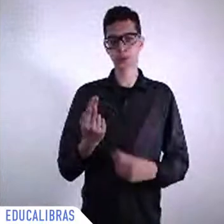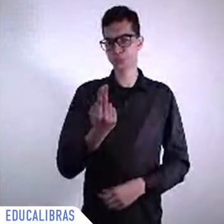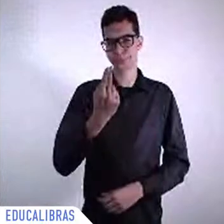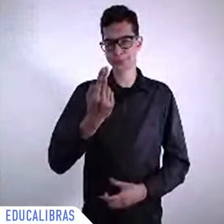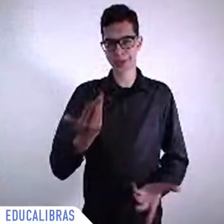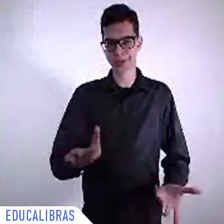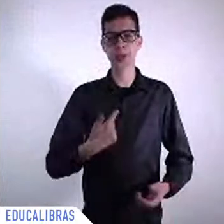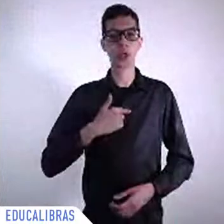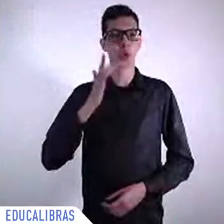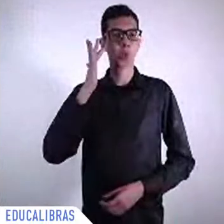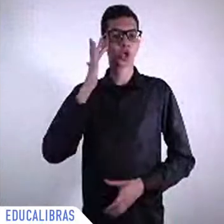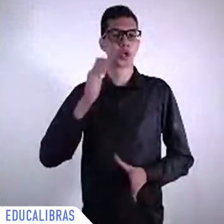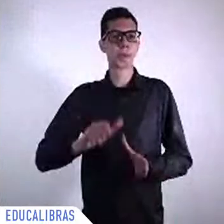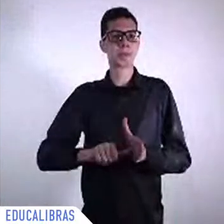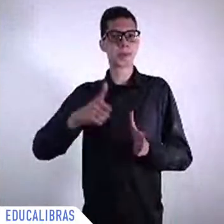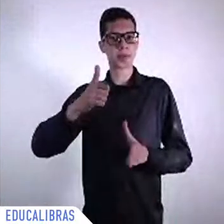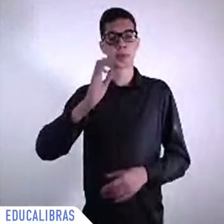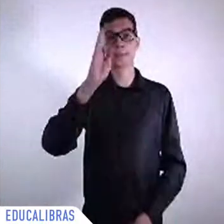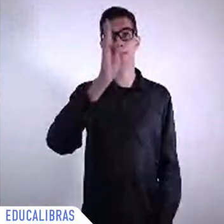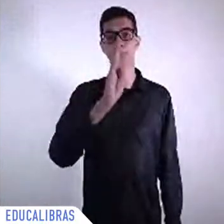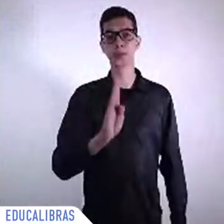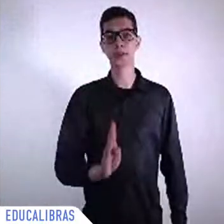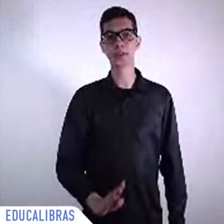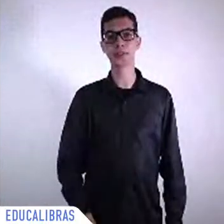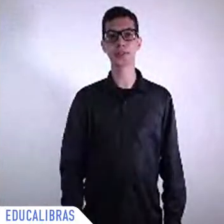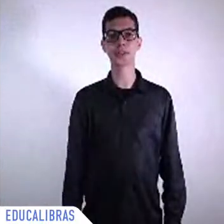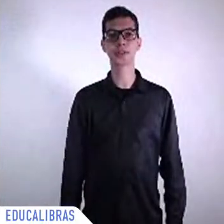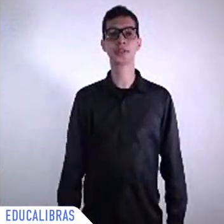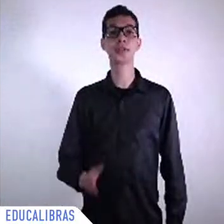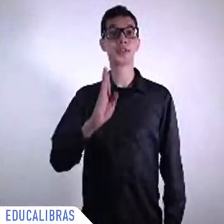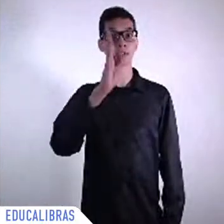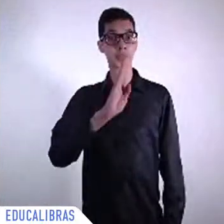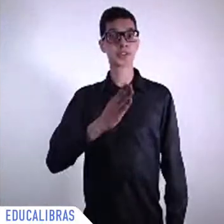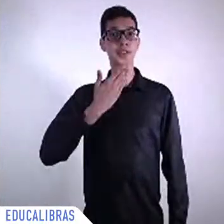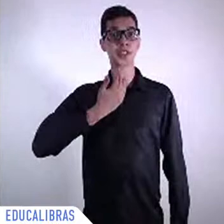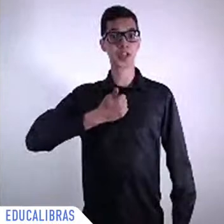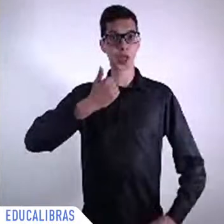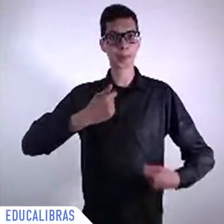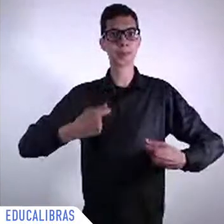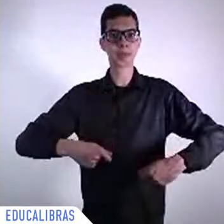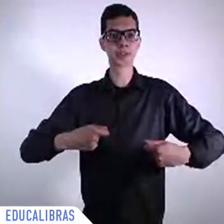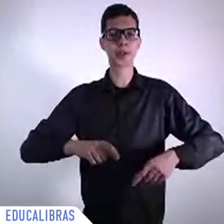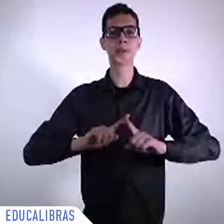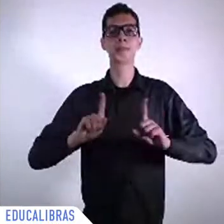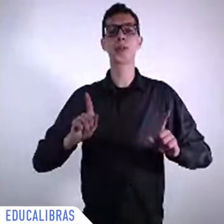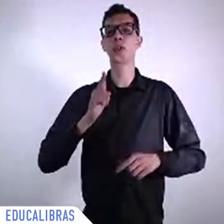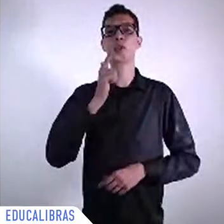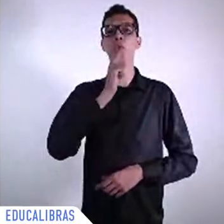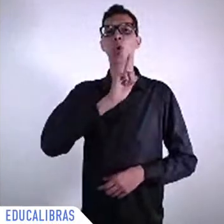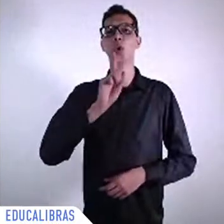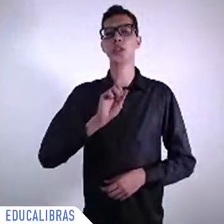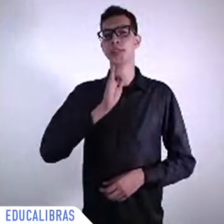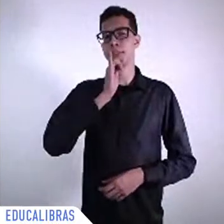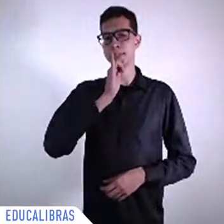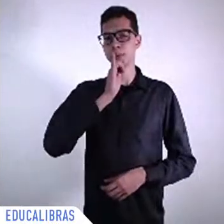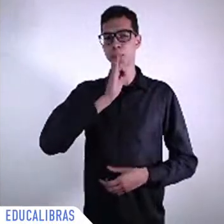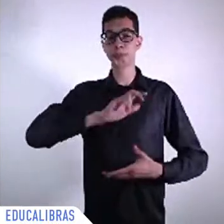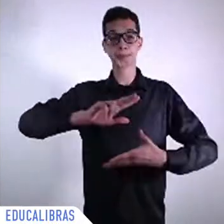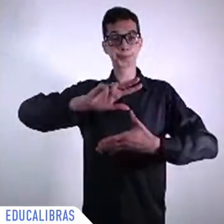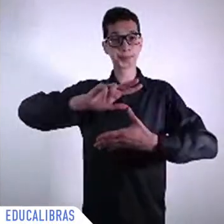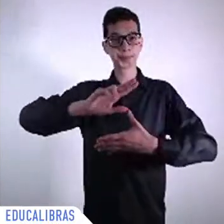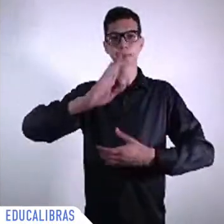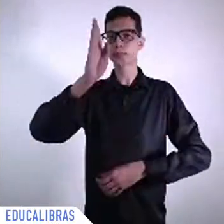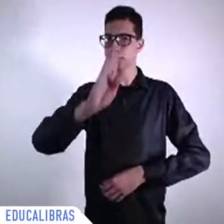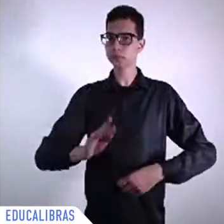of integration of South America without Brazil it's a fact of life but I hope it could be done because it would be a good example but